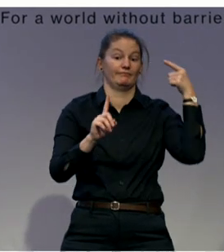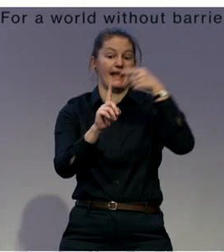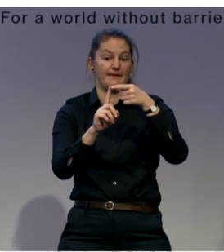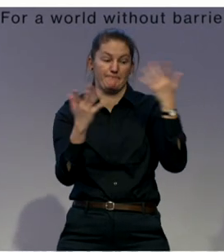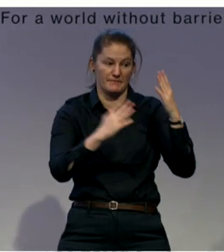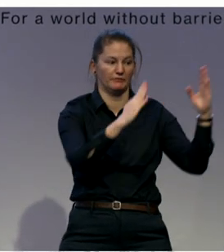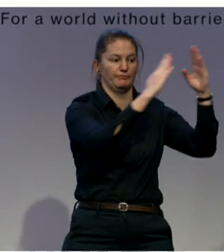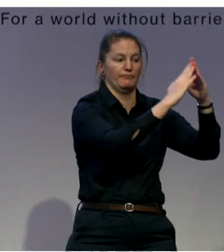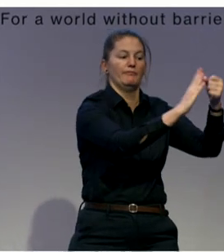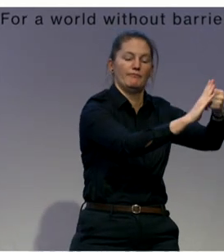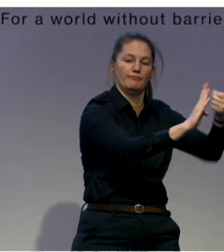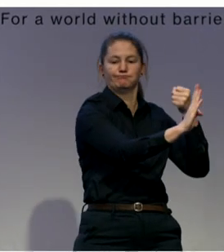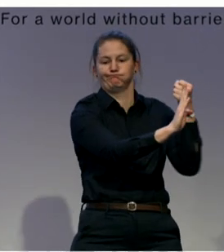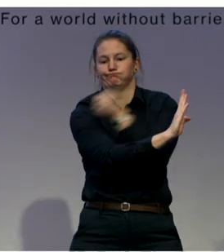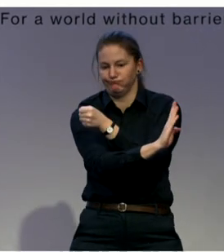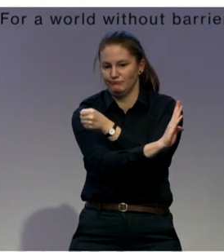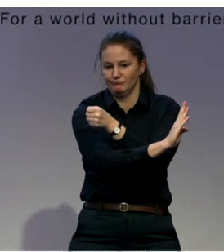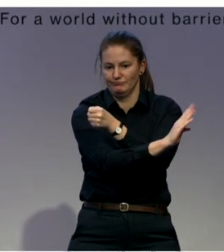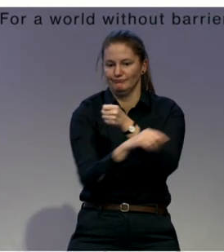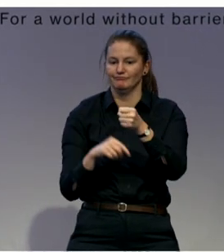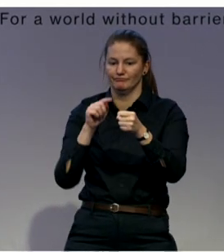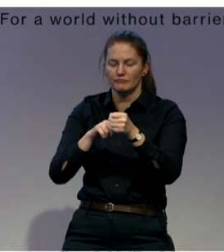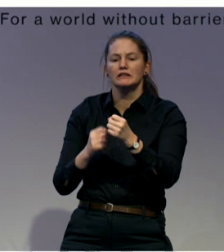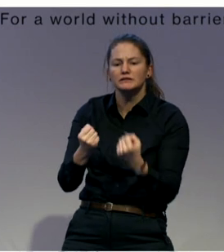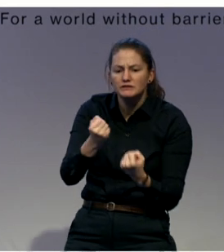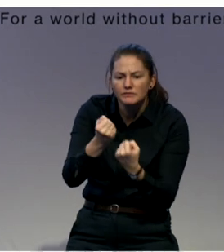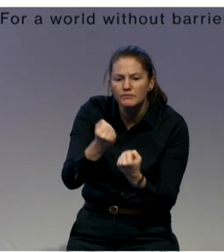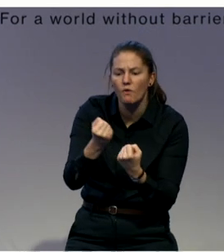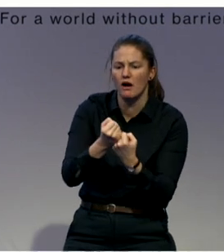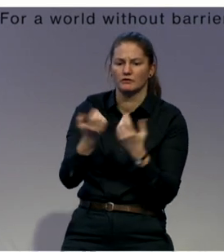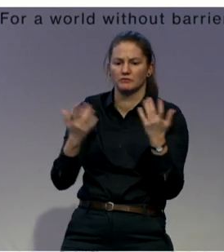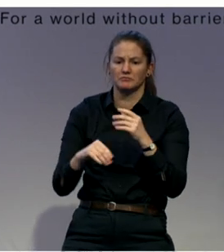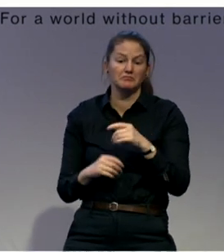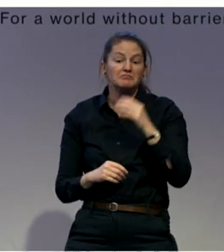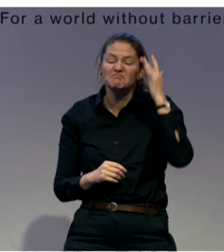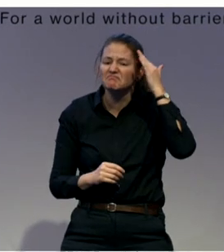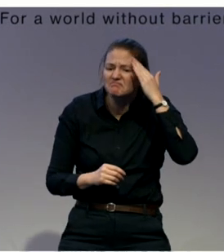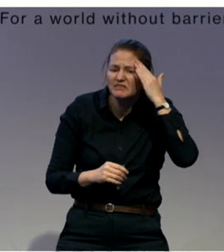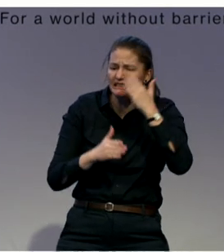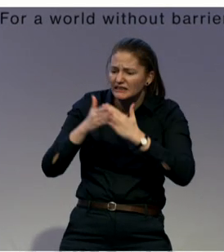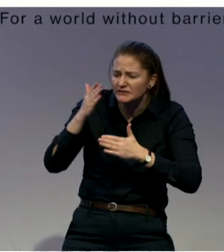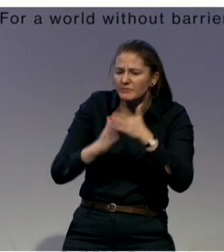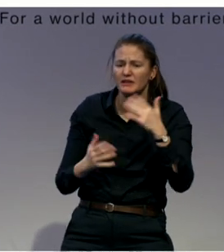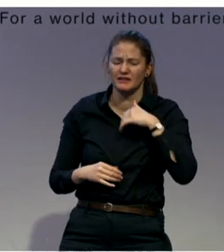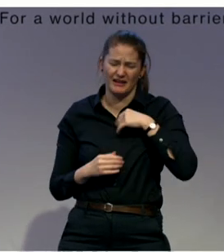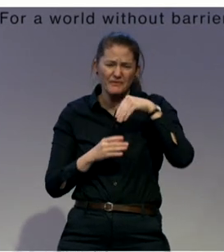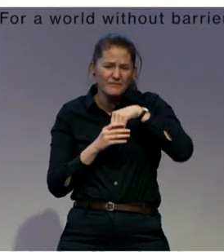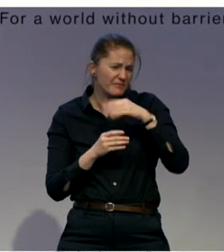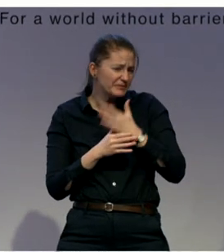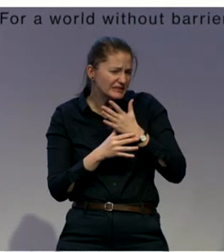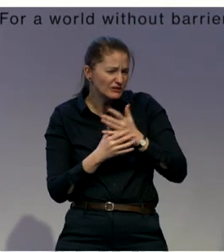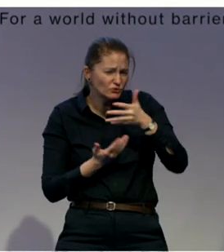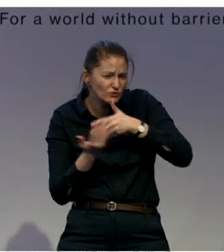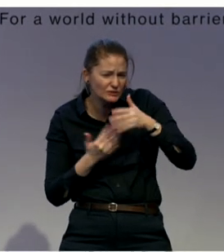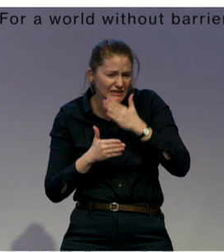psychosocial disabilities to move from big residential institutions into community-based services, or